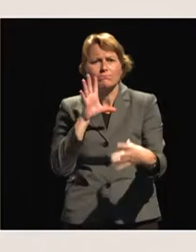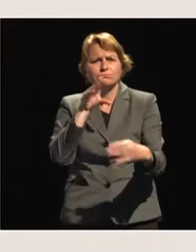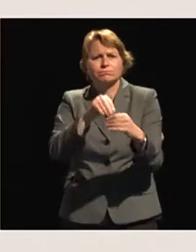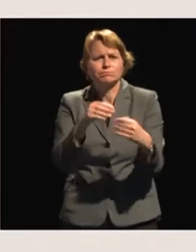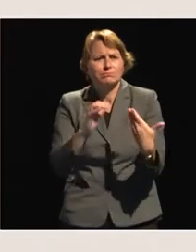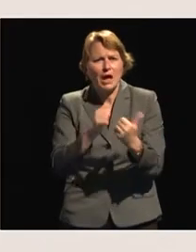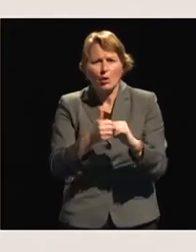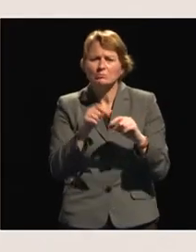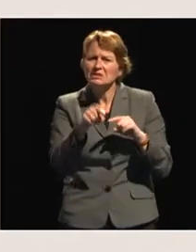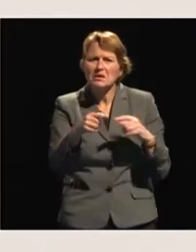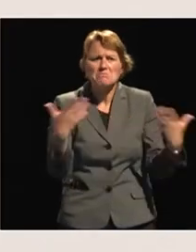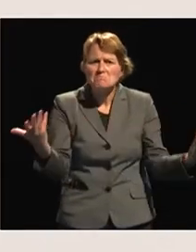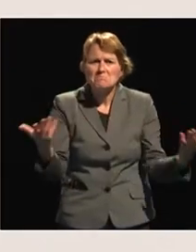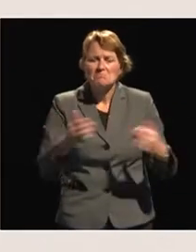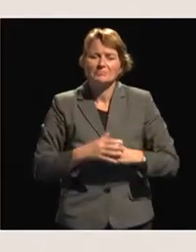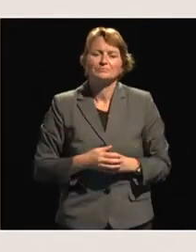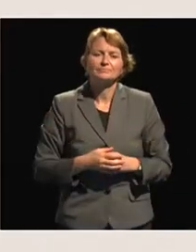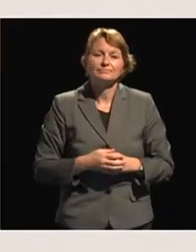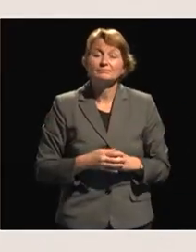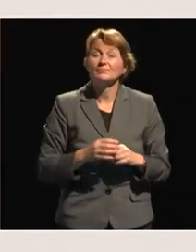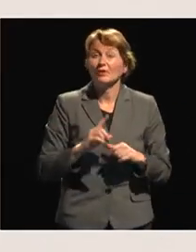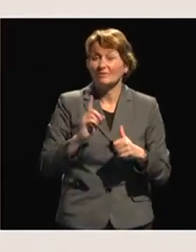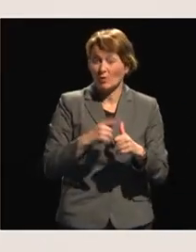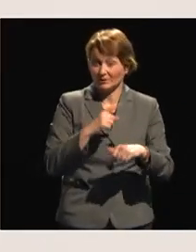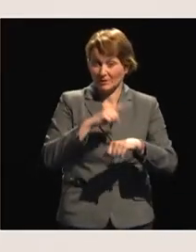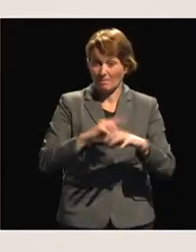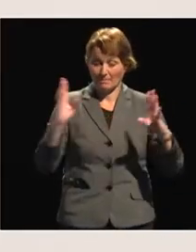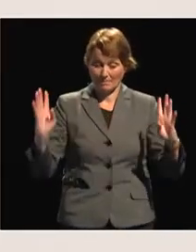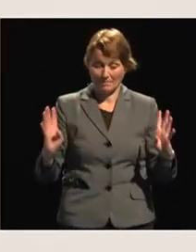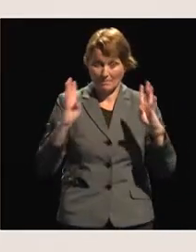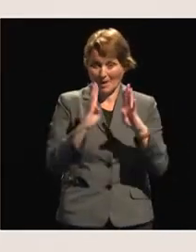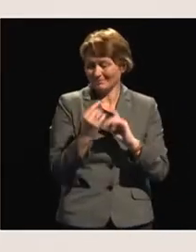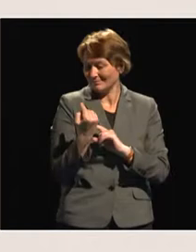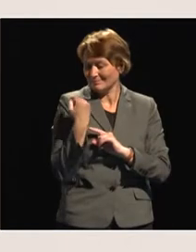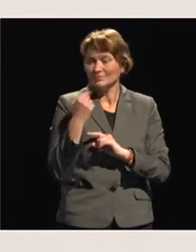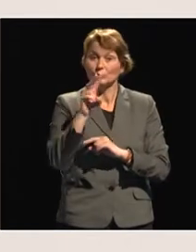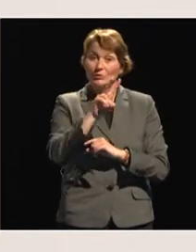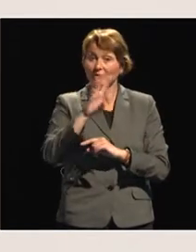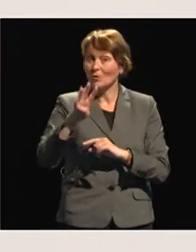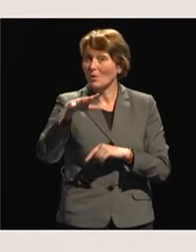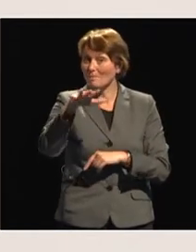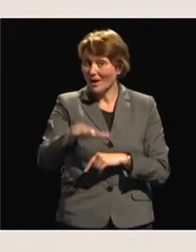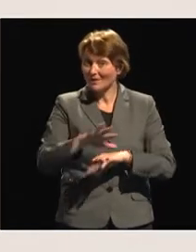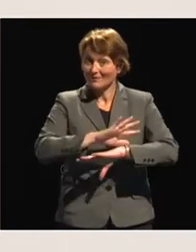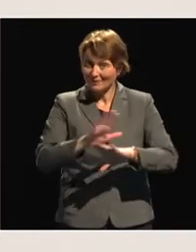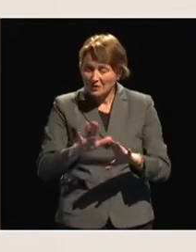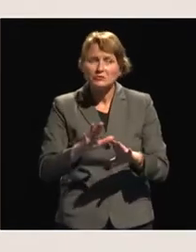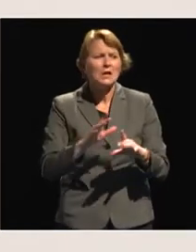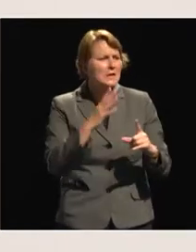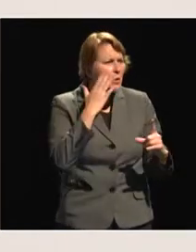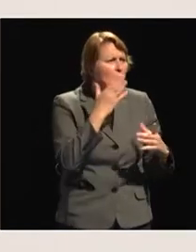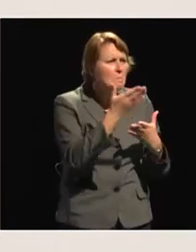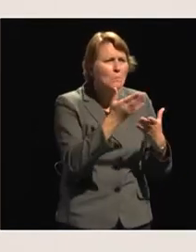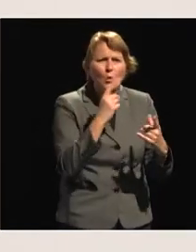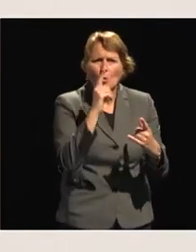play. We had the first meeting of the task force on the 24th of May. We were very much just getting to know each other and